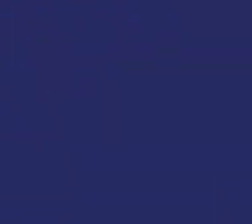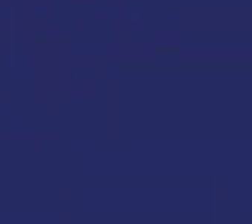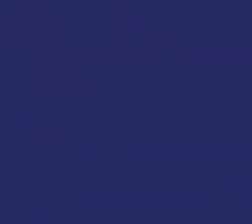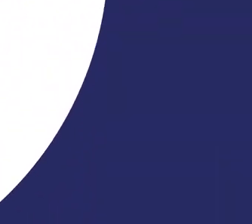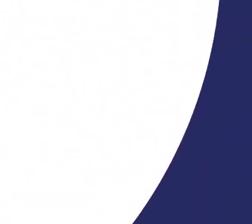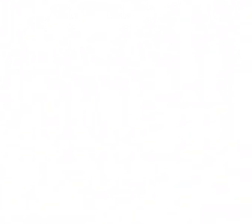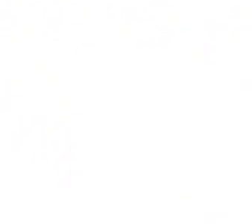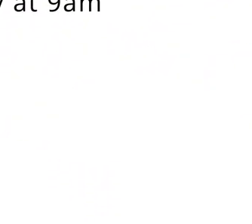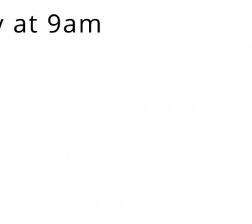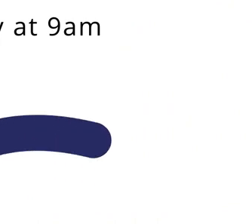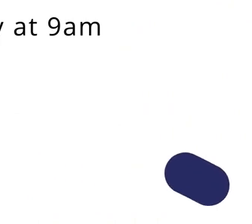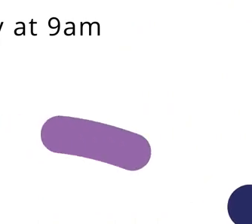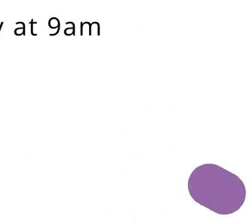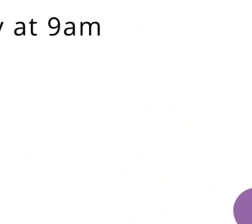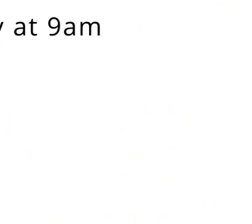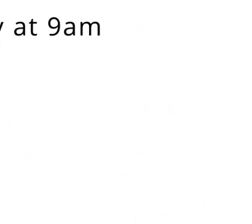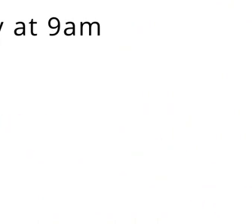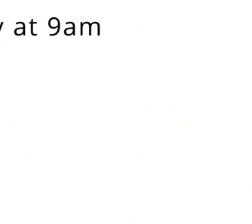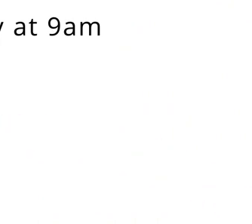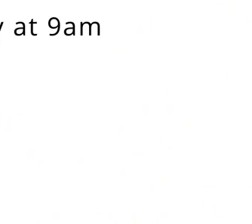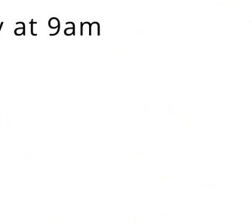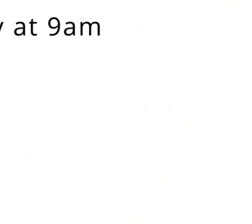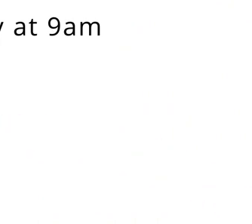haven't got to?